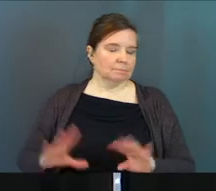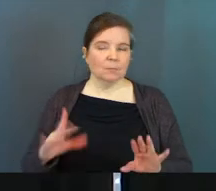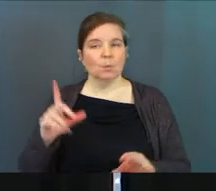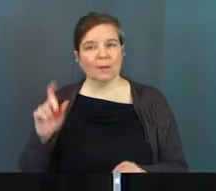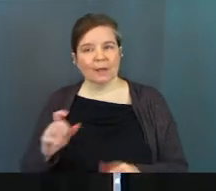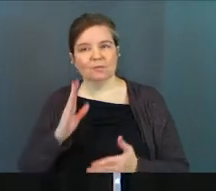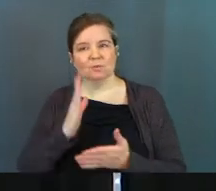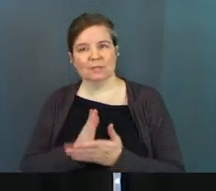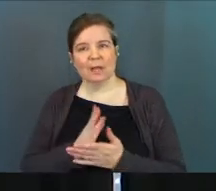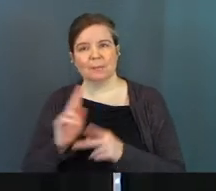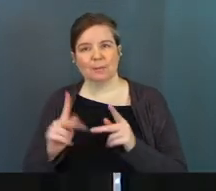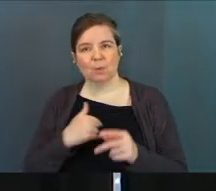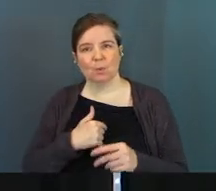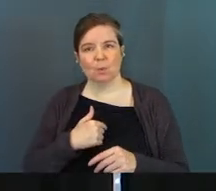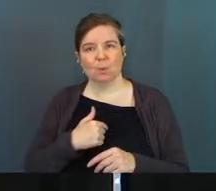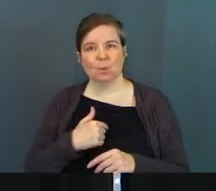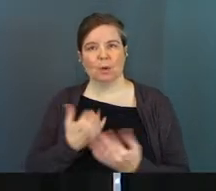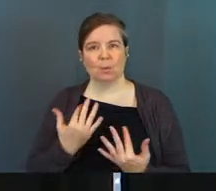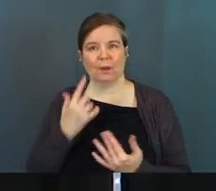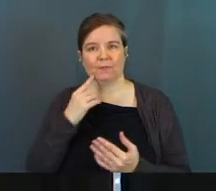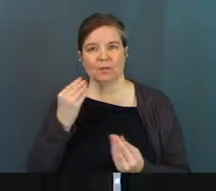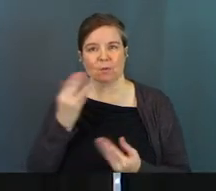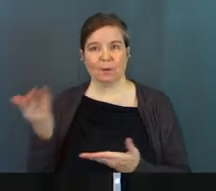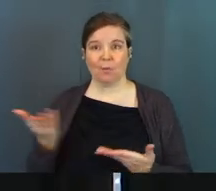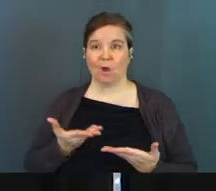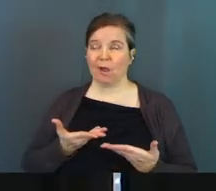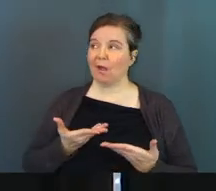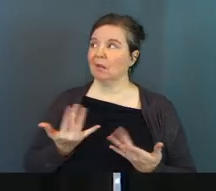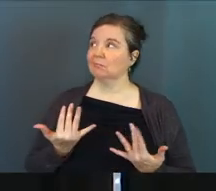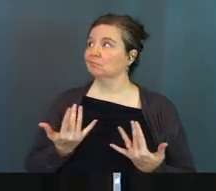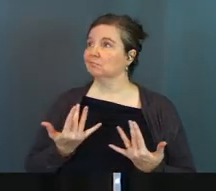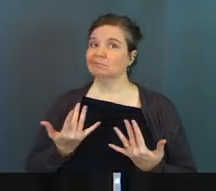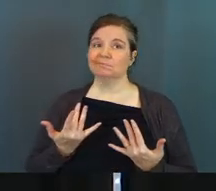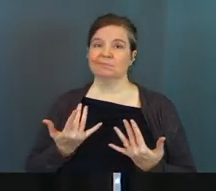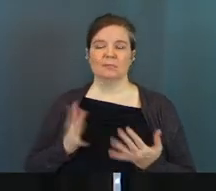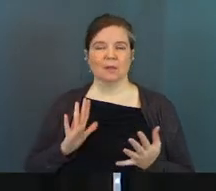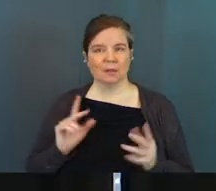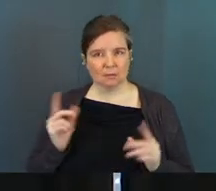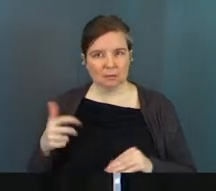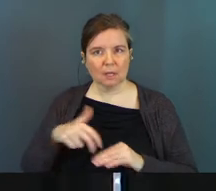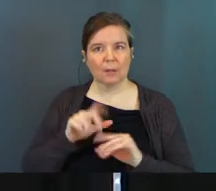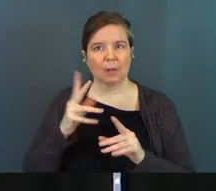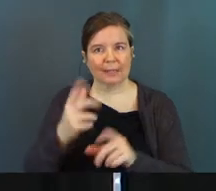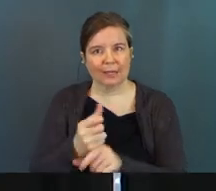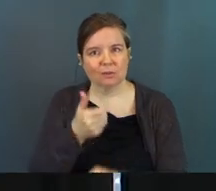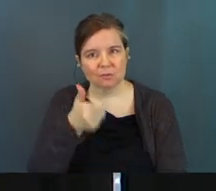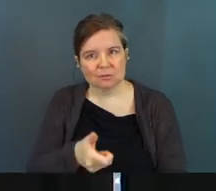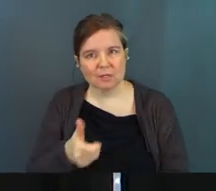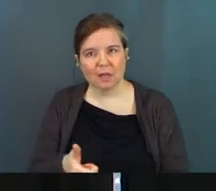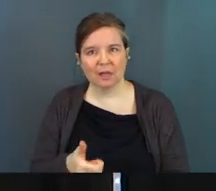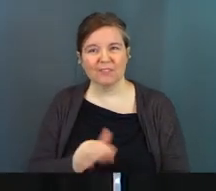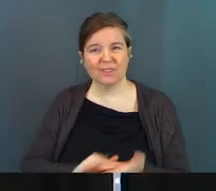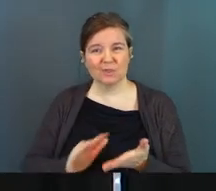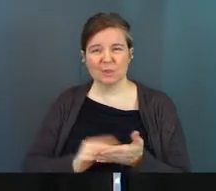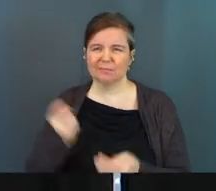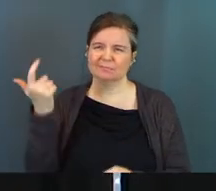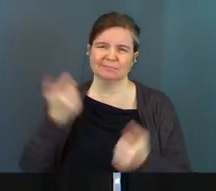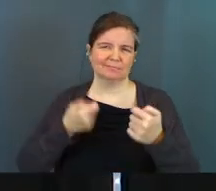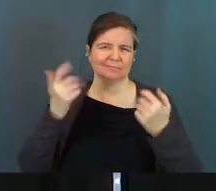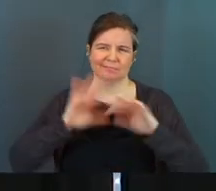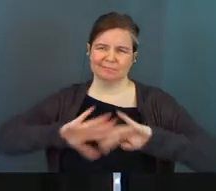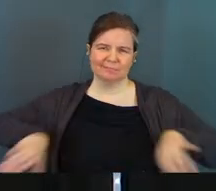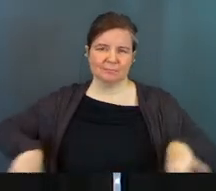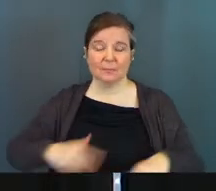Like, we have to stop being the people who are standing, waiting for the food to be brought to us, and we've got to go get it ourselves. We've got to remove the excuses today, church.